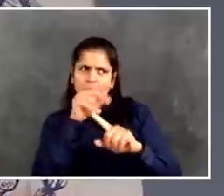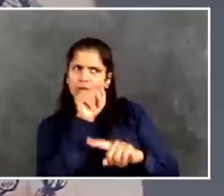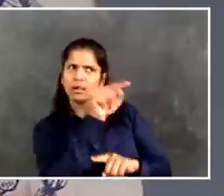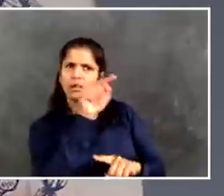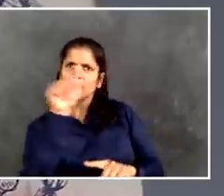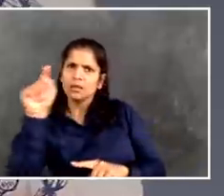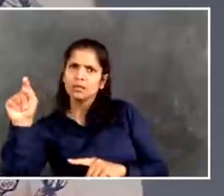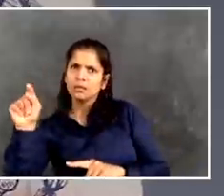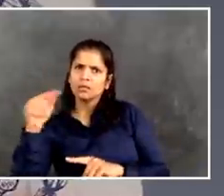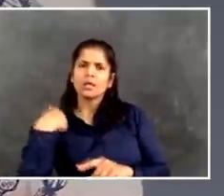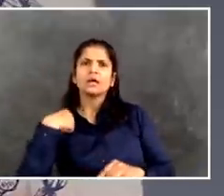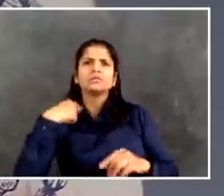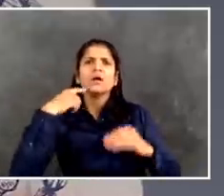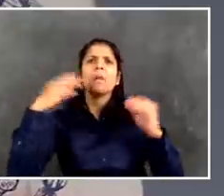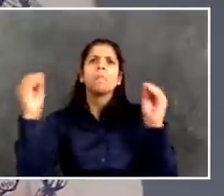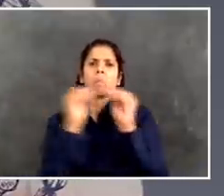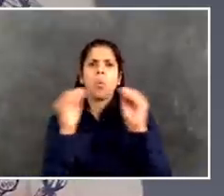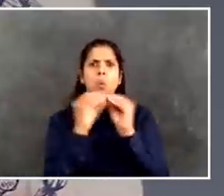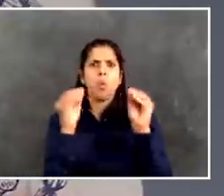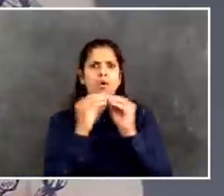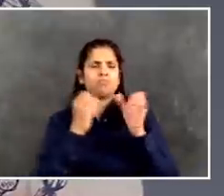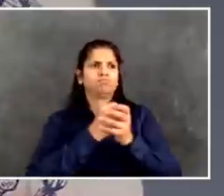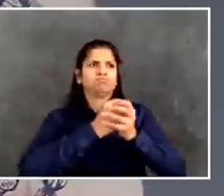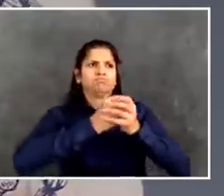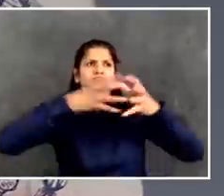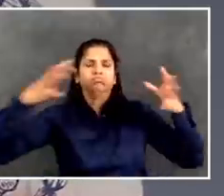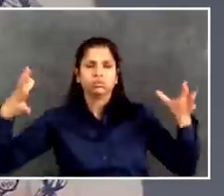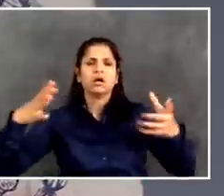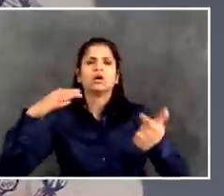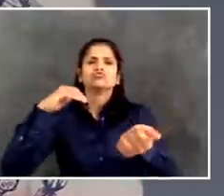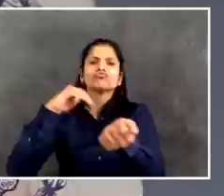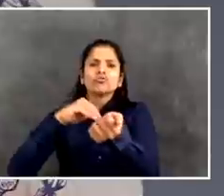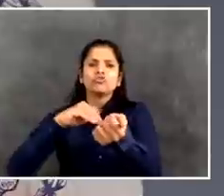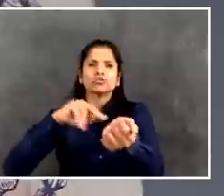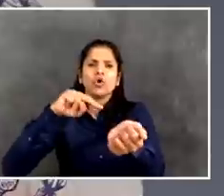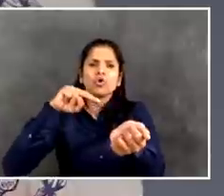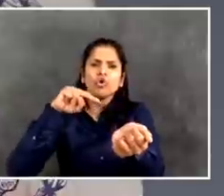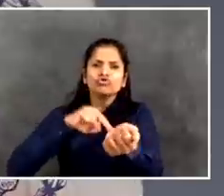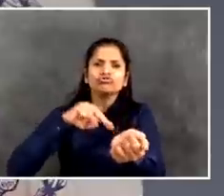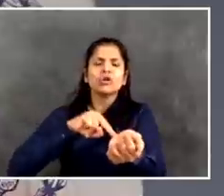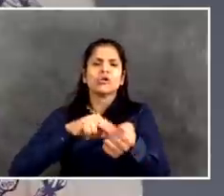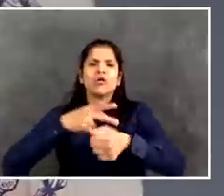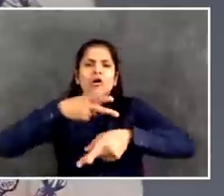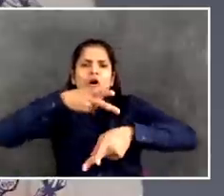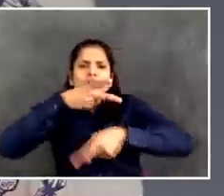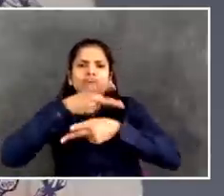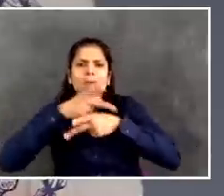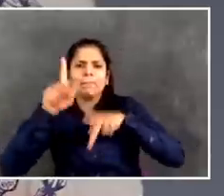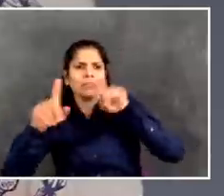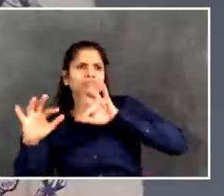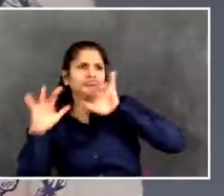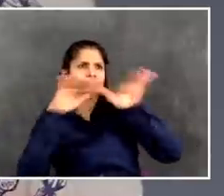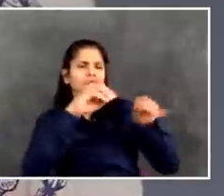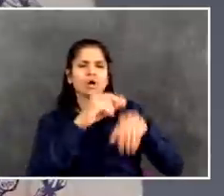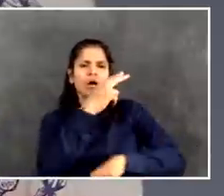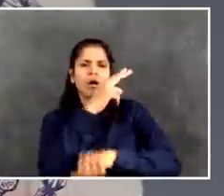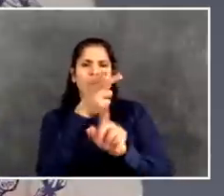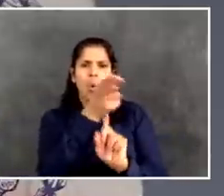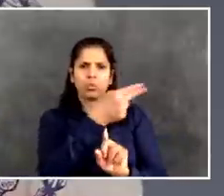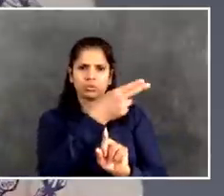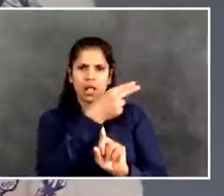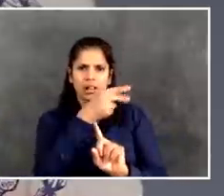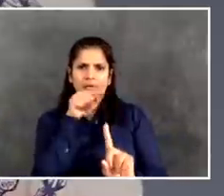process in place and certain supports in place, but based on this experience, which we still find